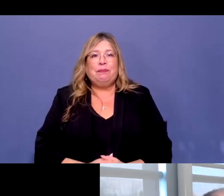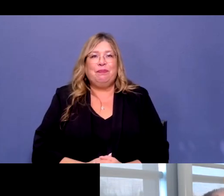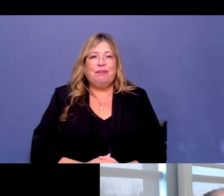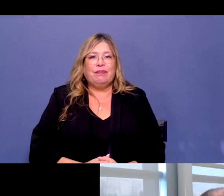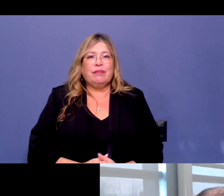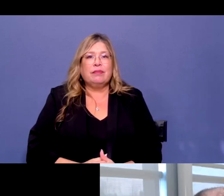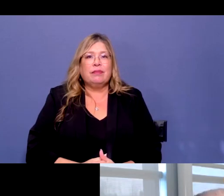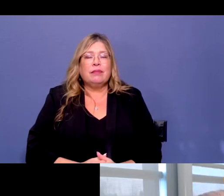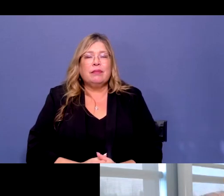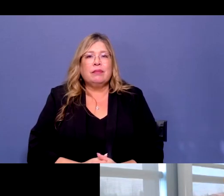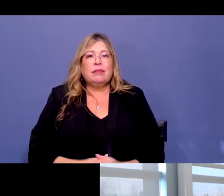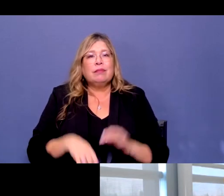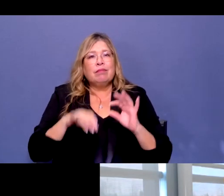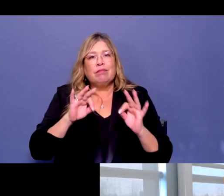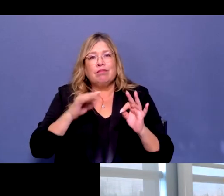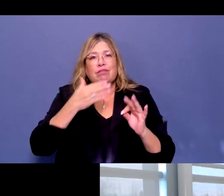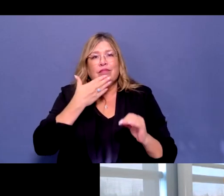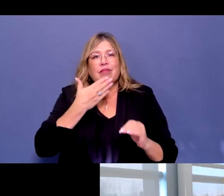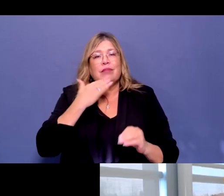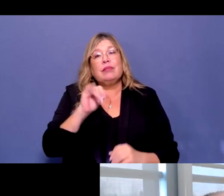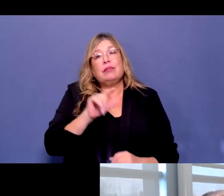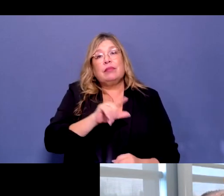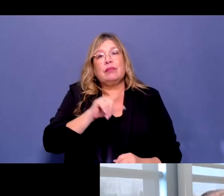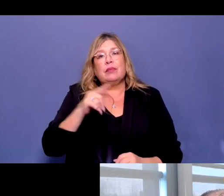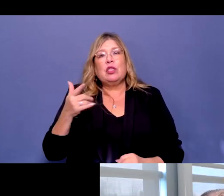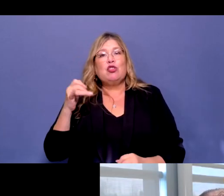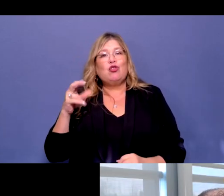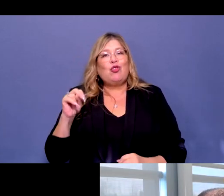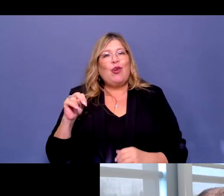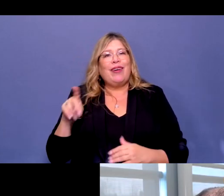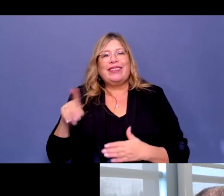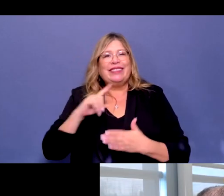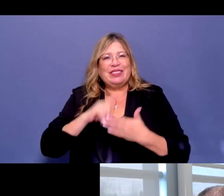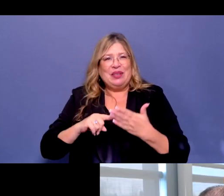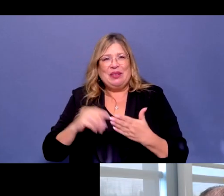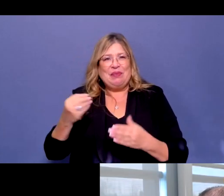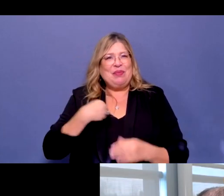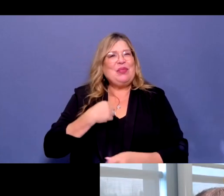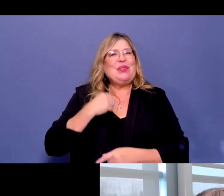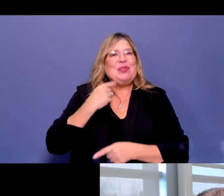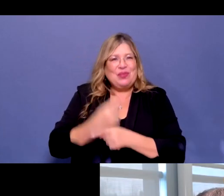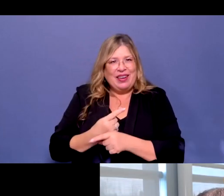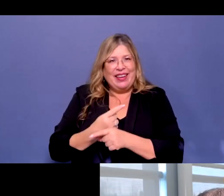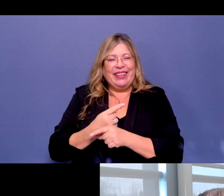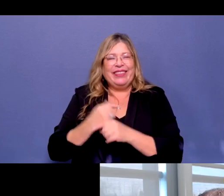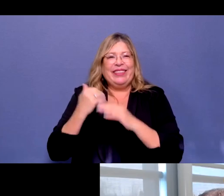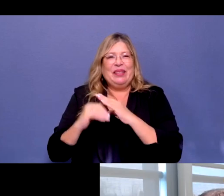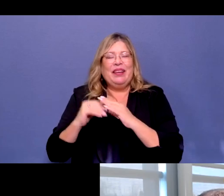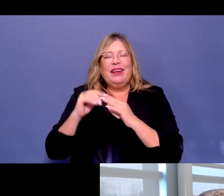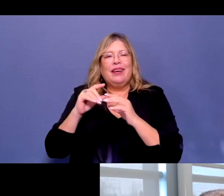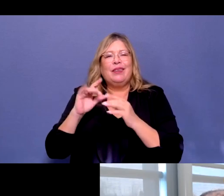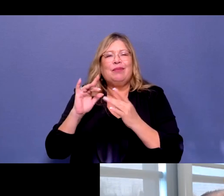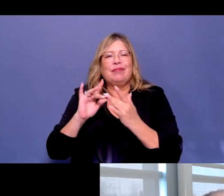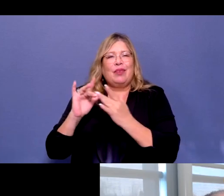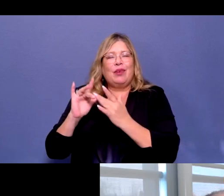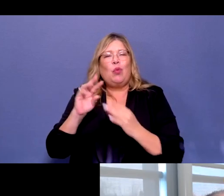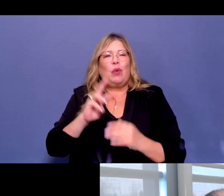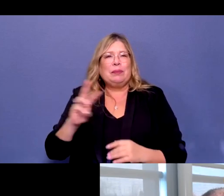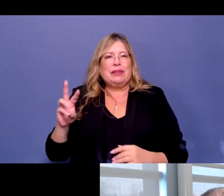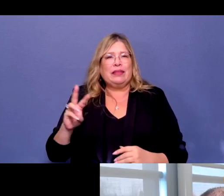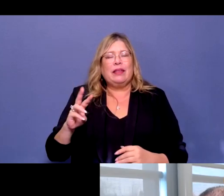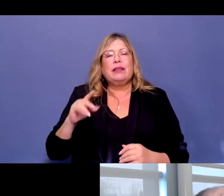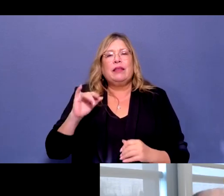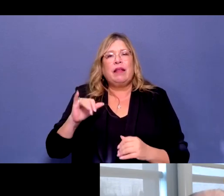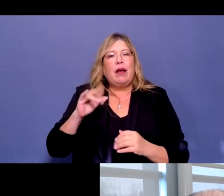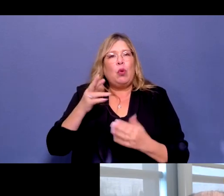All right. Thank you so much, Brian. I see John corrected me in the chat where to go for some of that information on their resources and